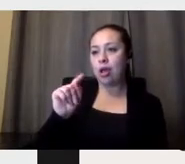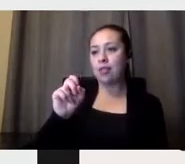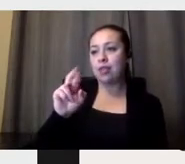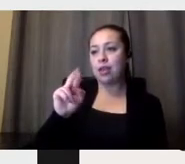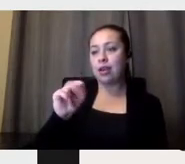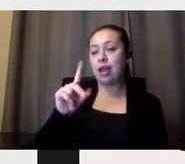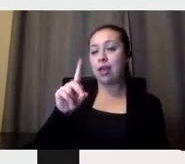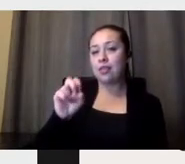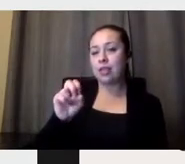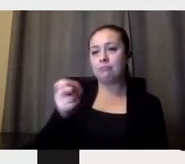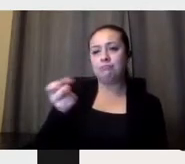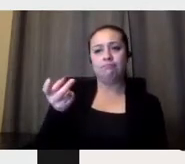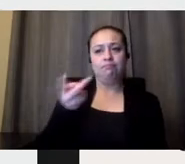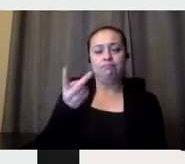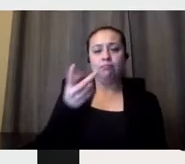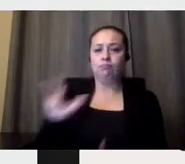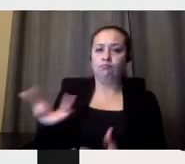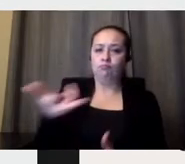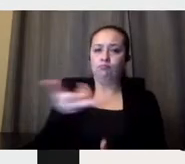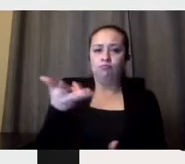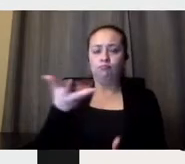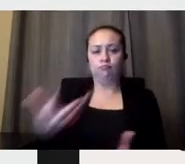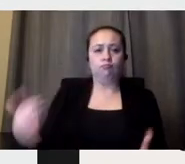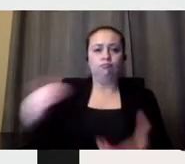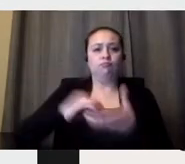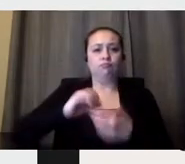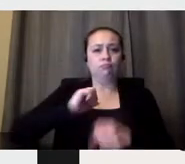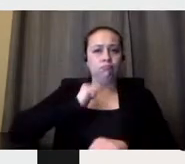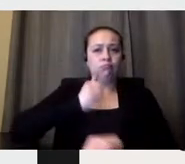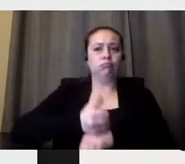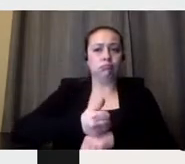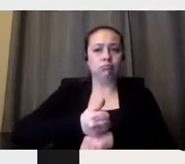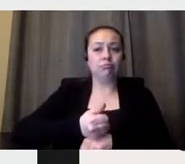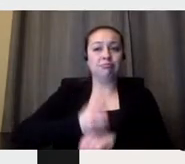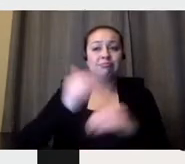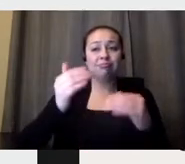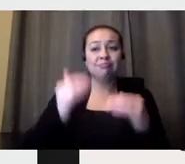the project was launched. And today the project is presented.